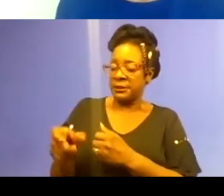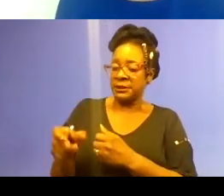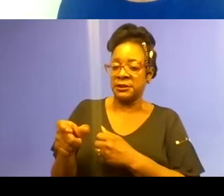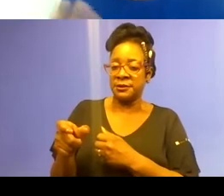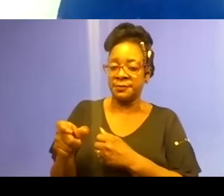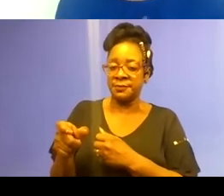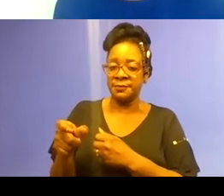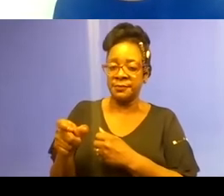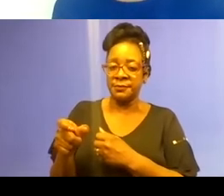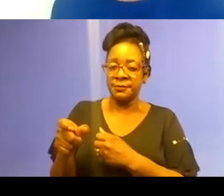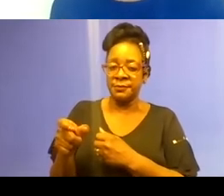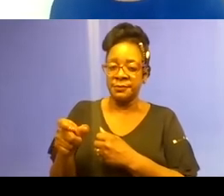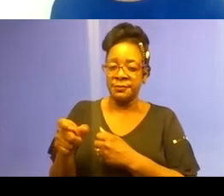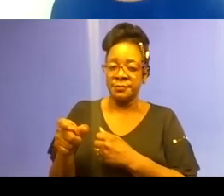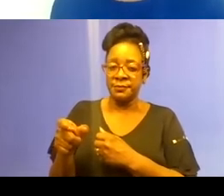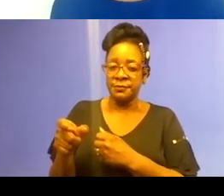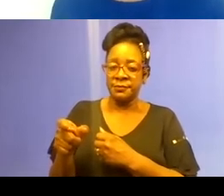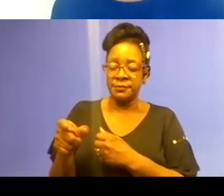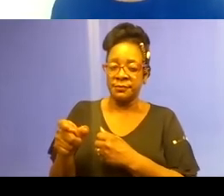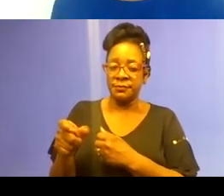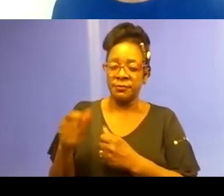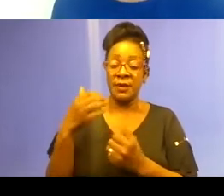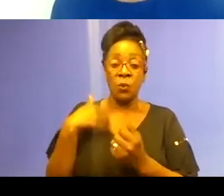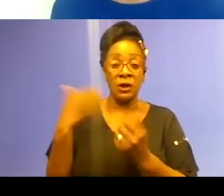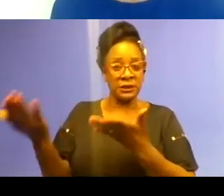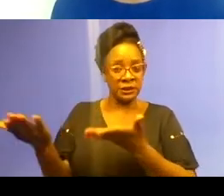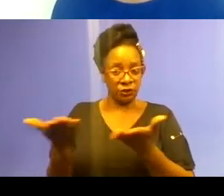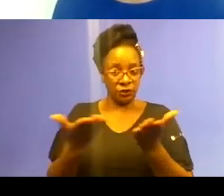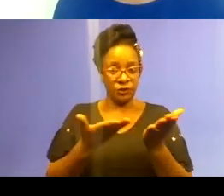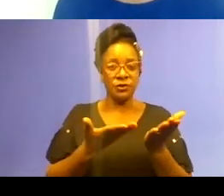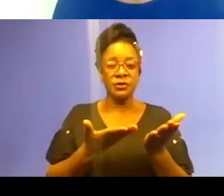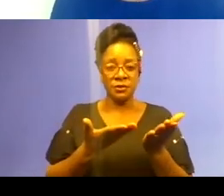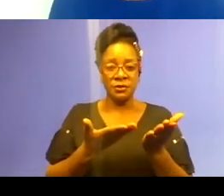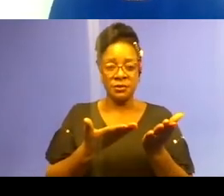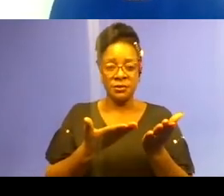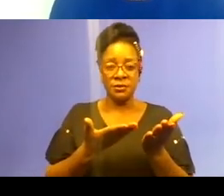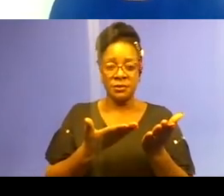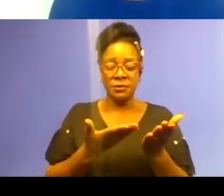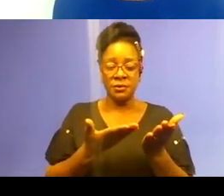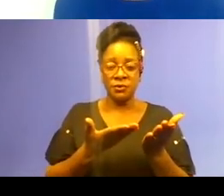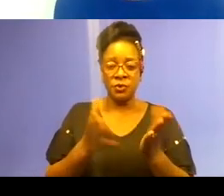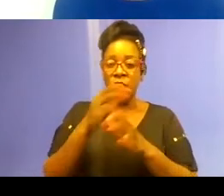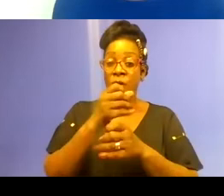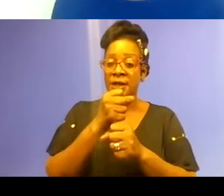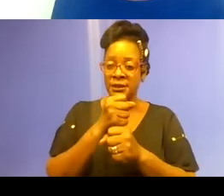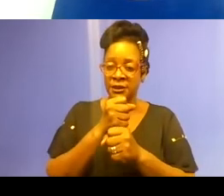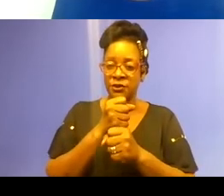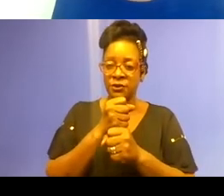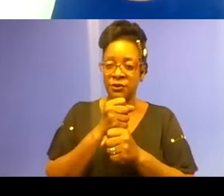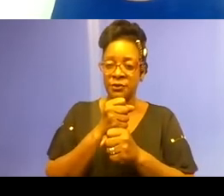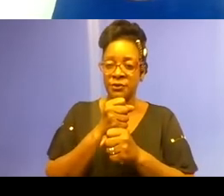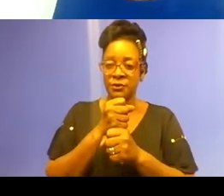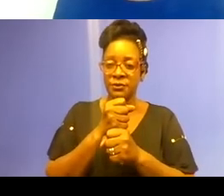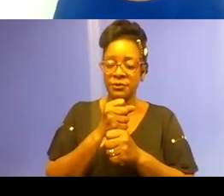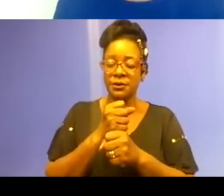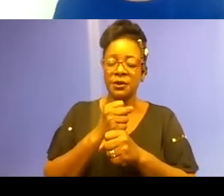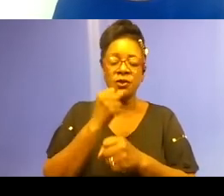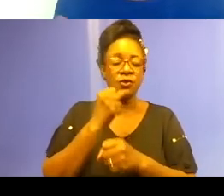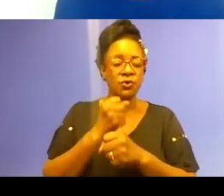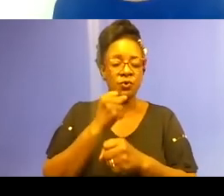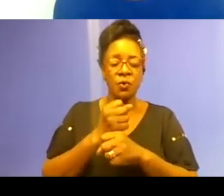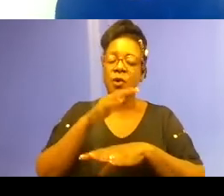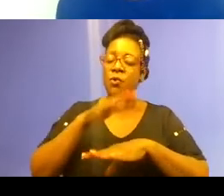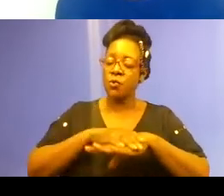So I wanted to introduce you to a nonprofit organization that does some really great reporting and research